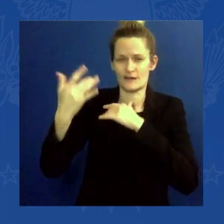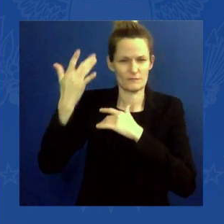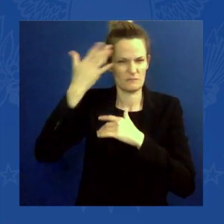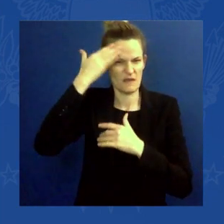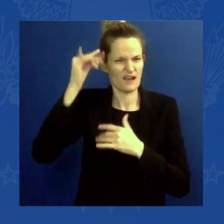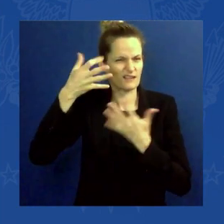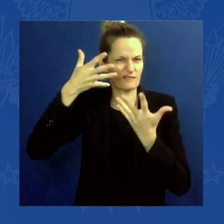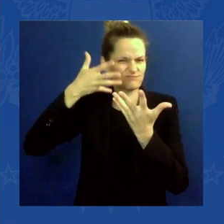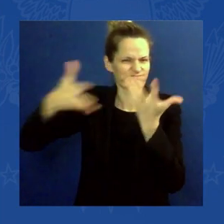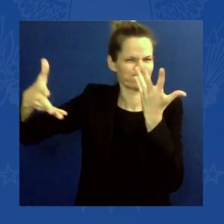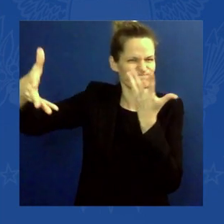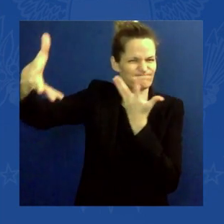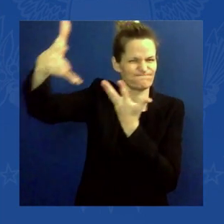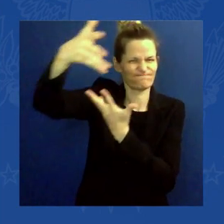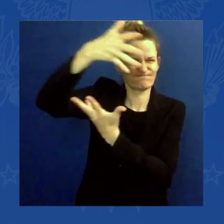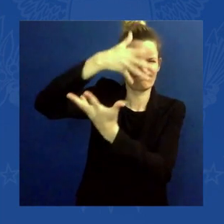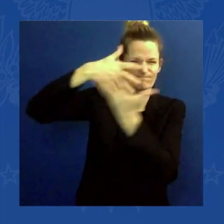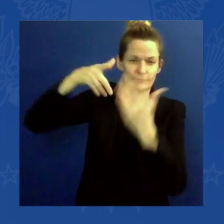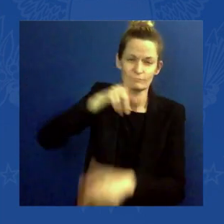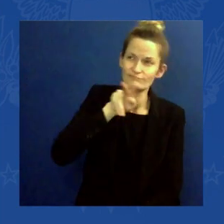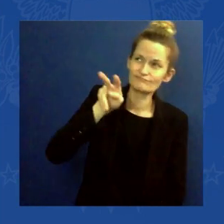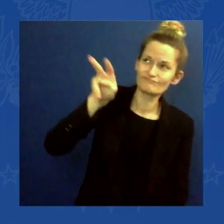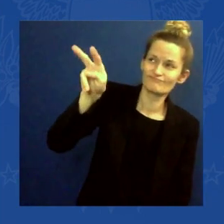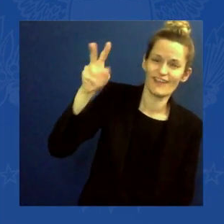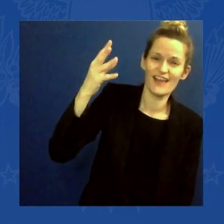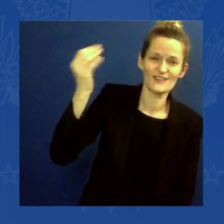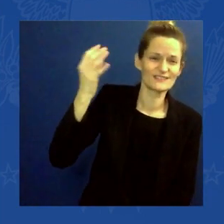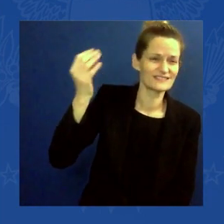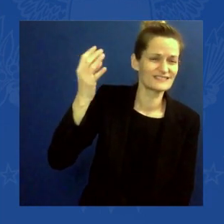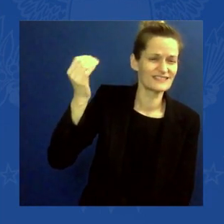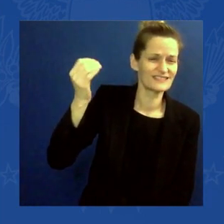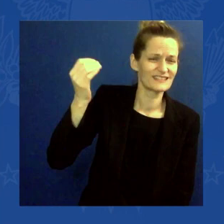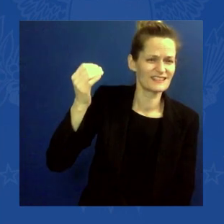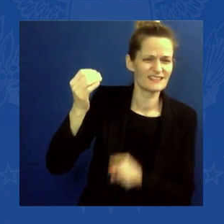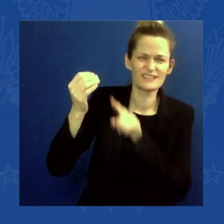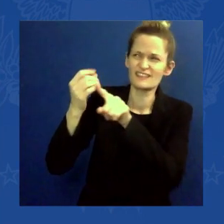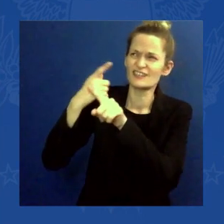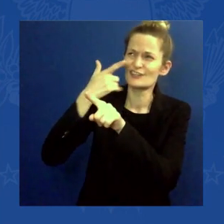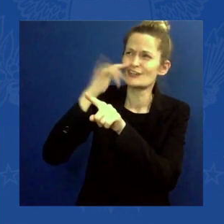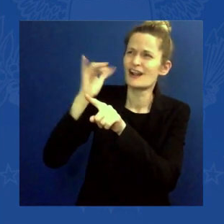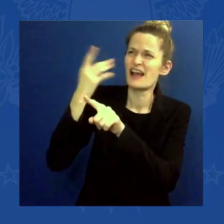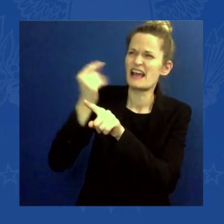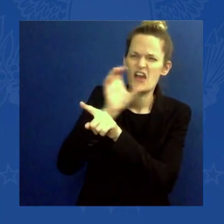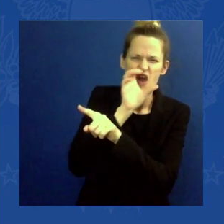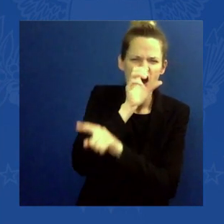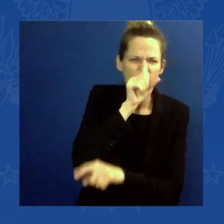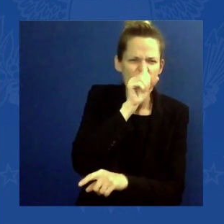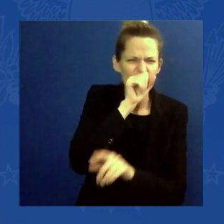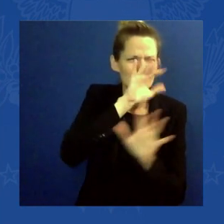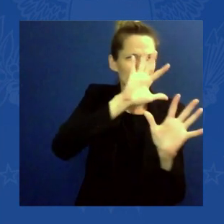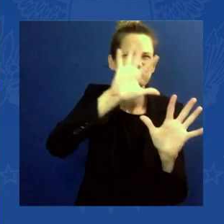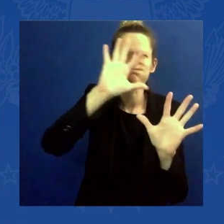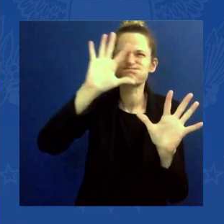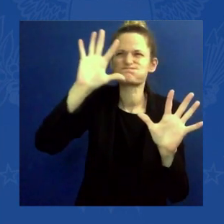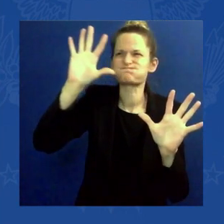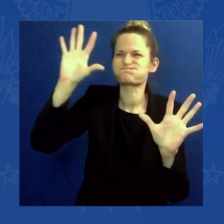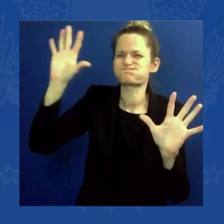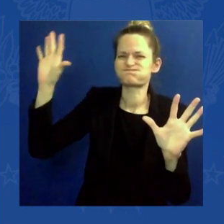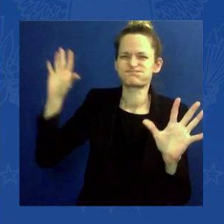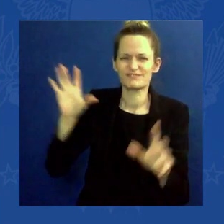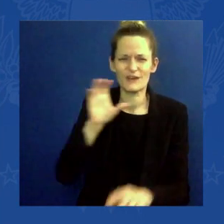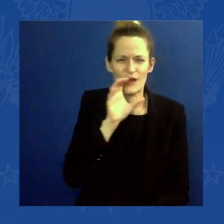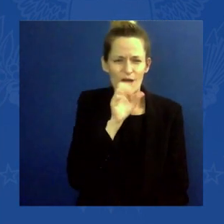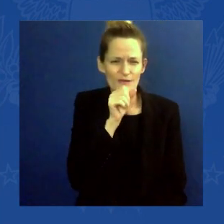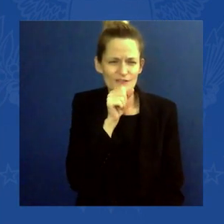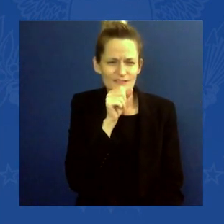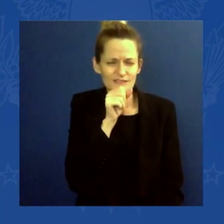apocalyptic shade of orange. Parents worried about keeping their children safe in a pandemic